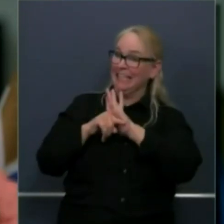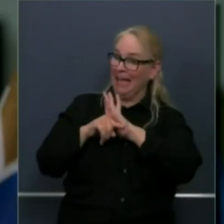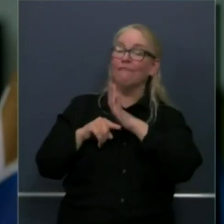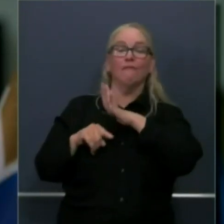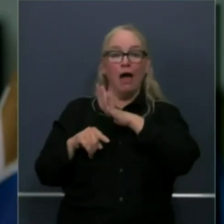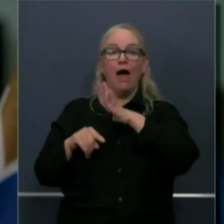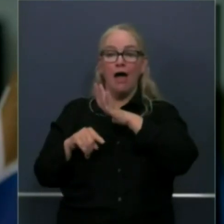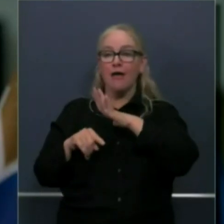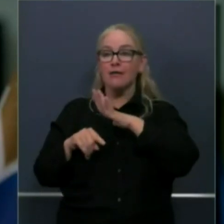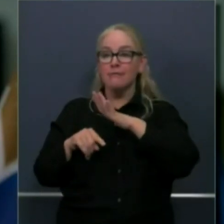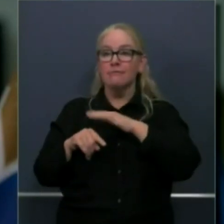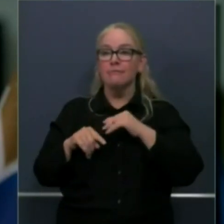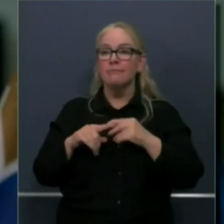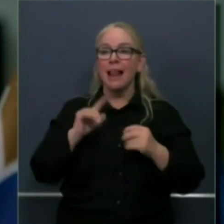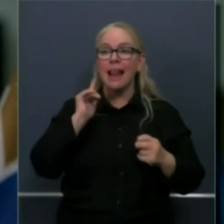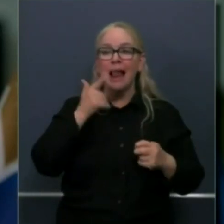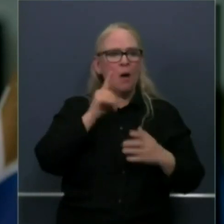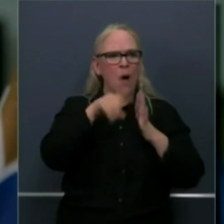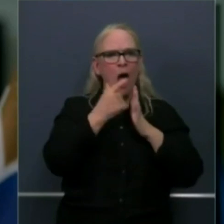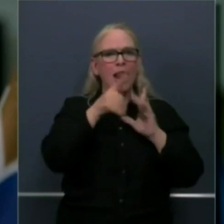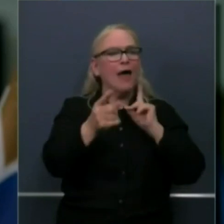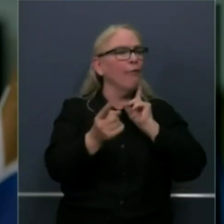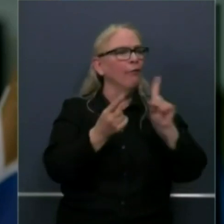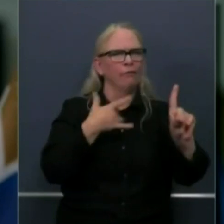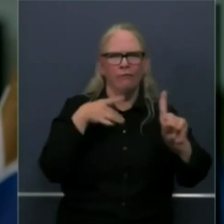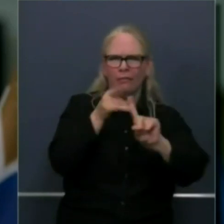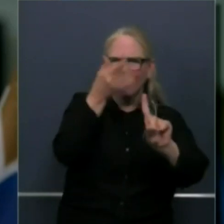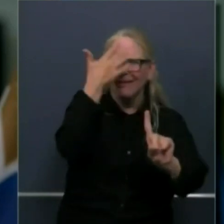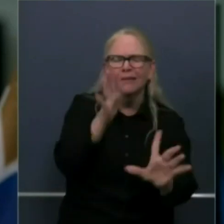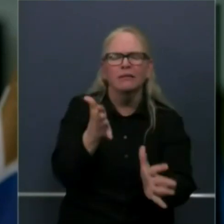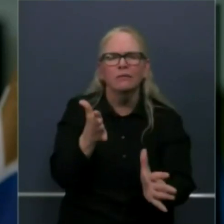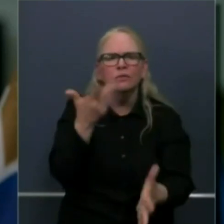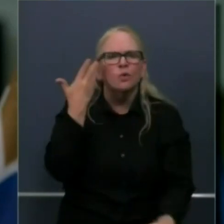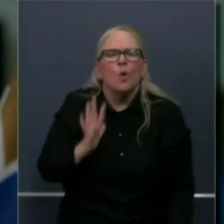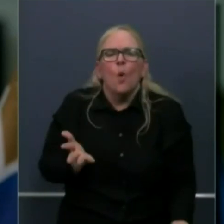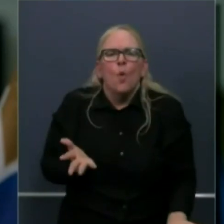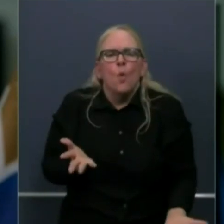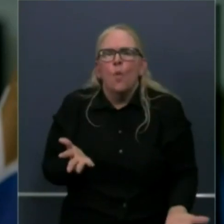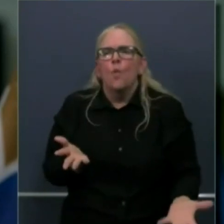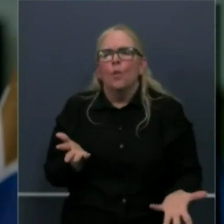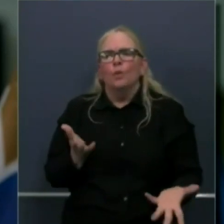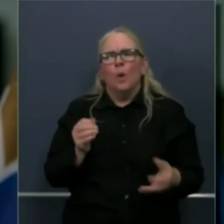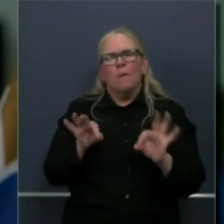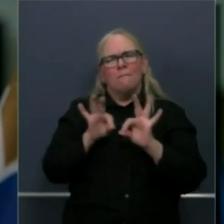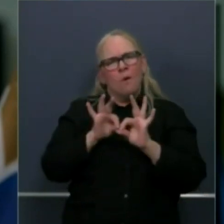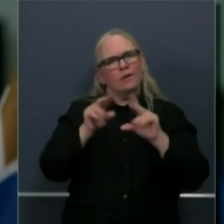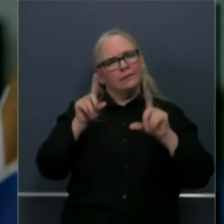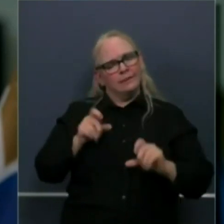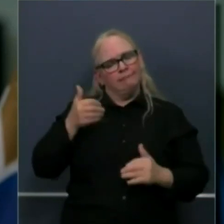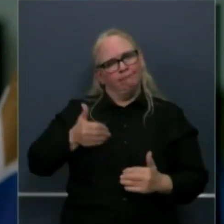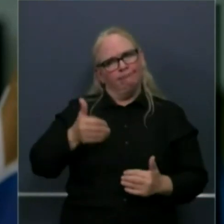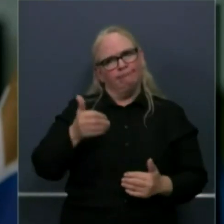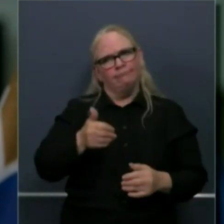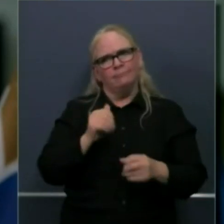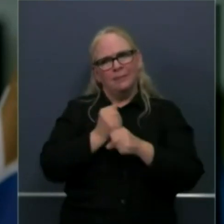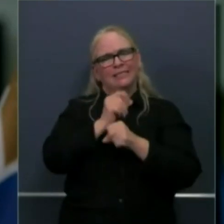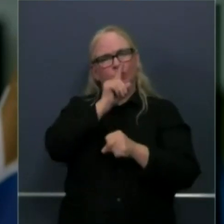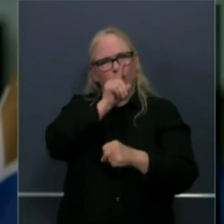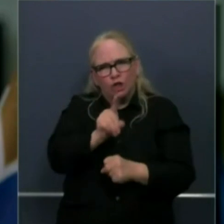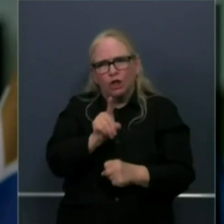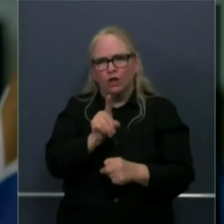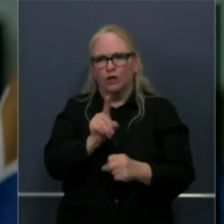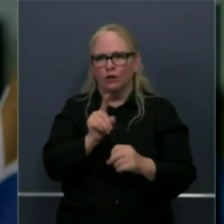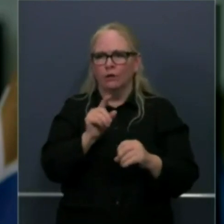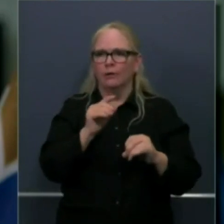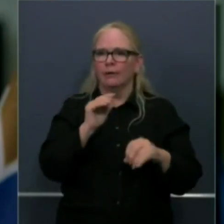testing has to substantially increase because we want you to be able to be tested on multiple occasions uh so that we can secure an environment